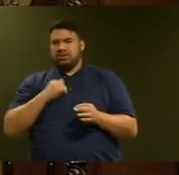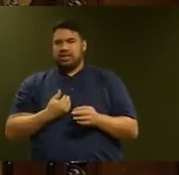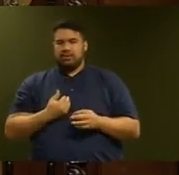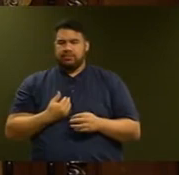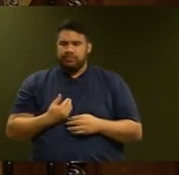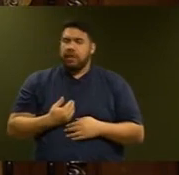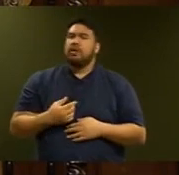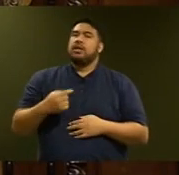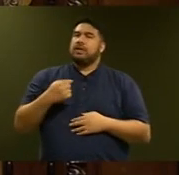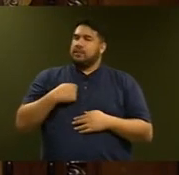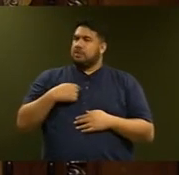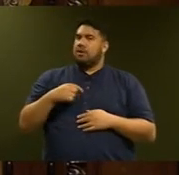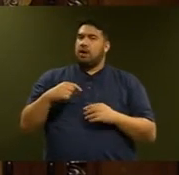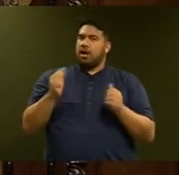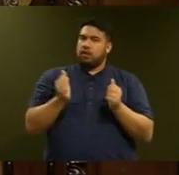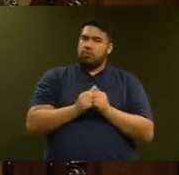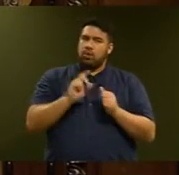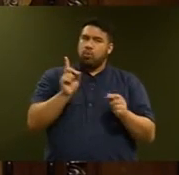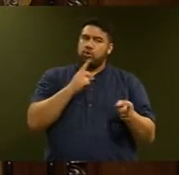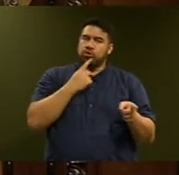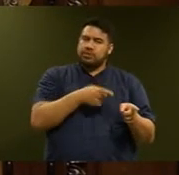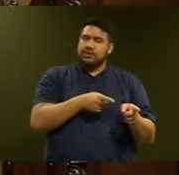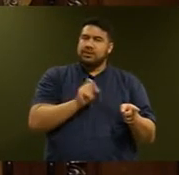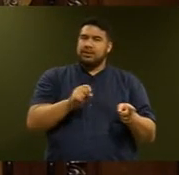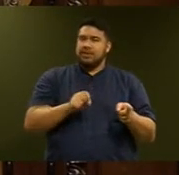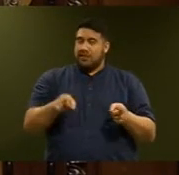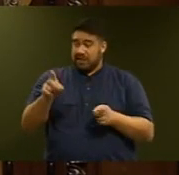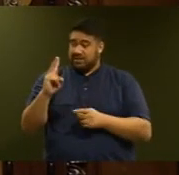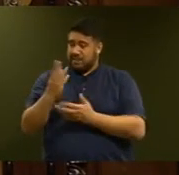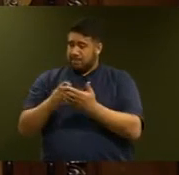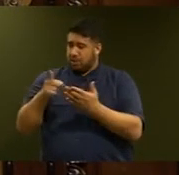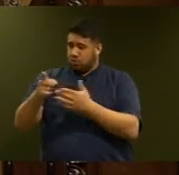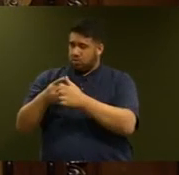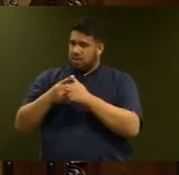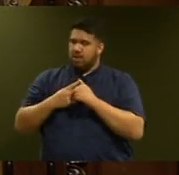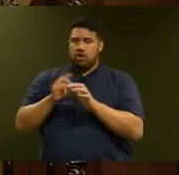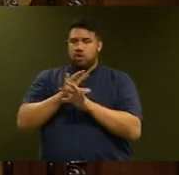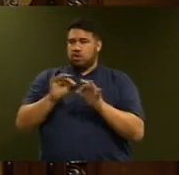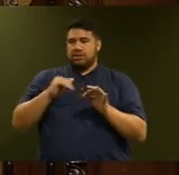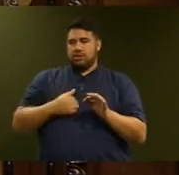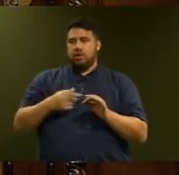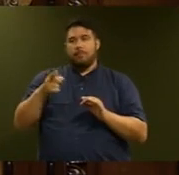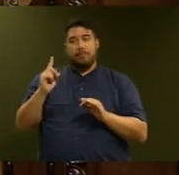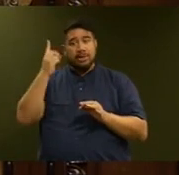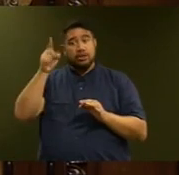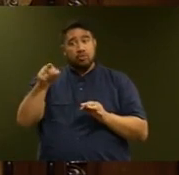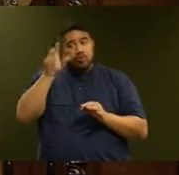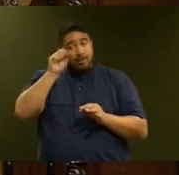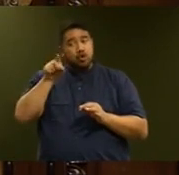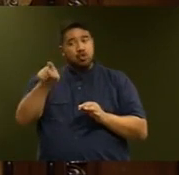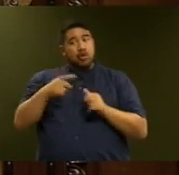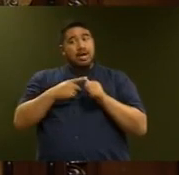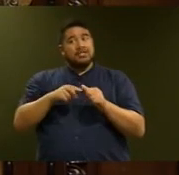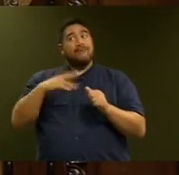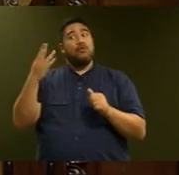do agree with the honourable Paula Bennett, it wasn't necessary and the Minister should remember he's answering for